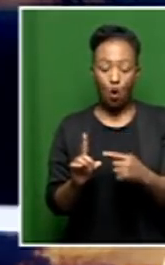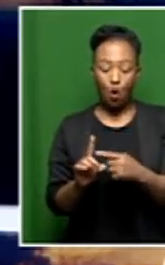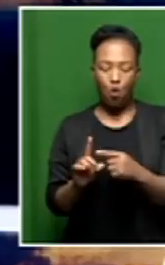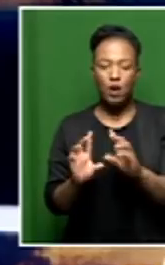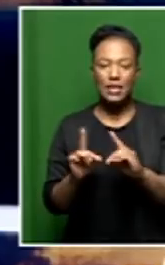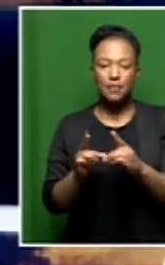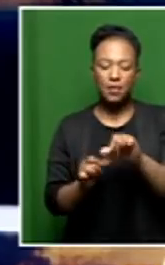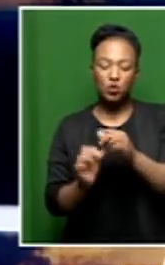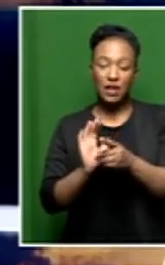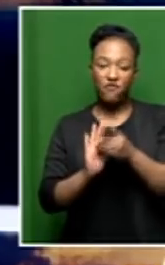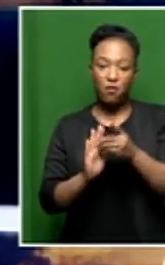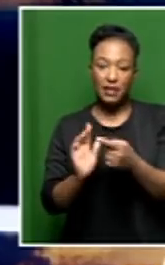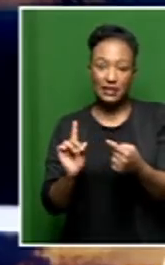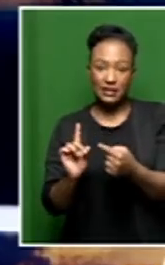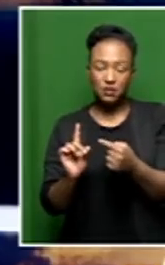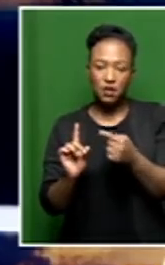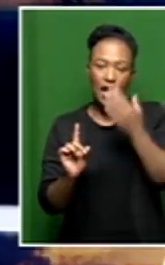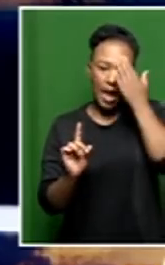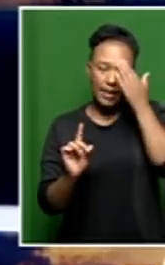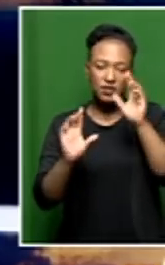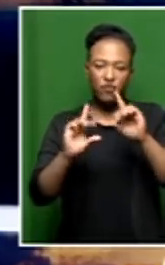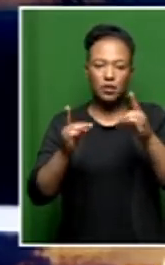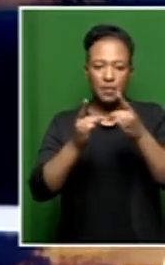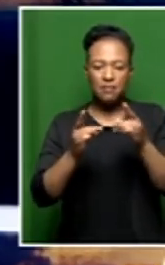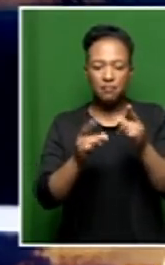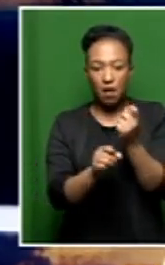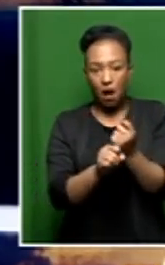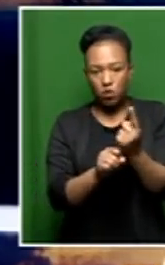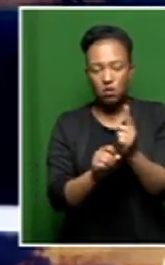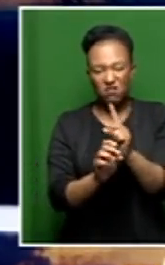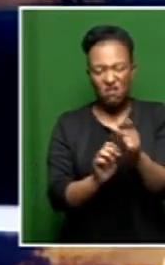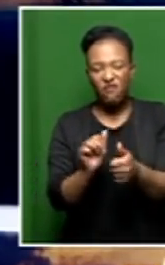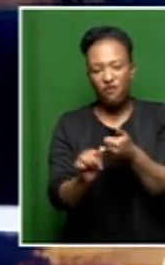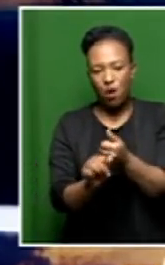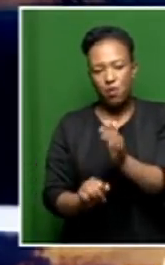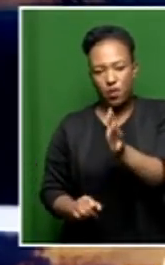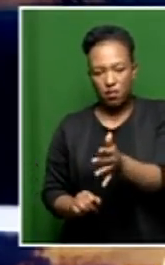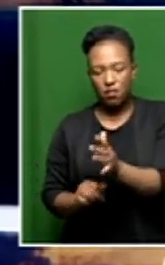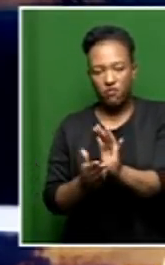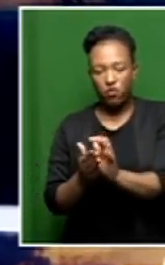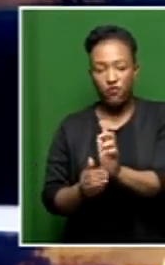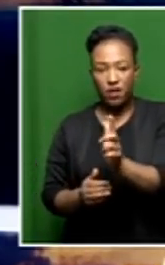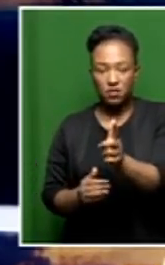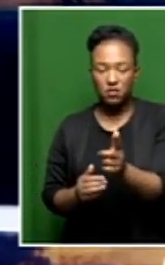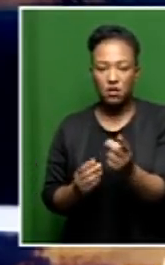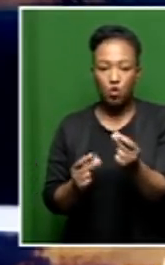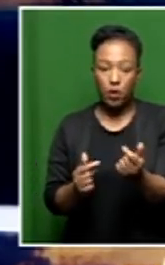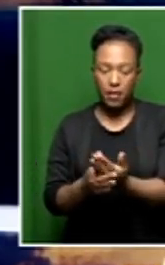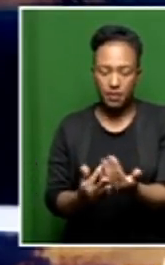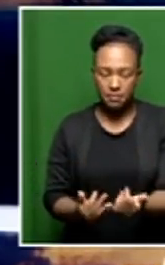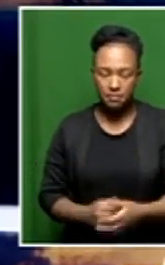Tembeni Mklongo, and the head of department in Gauteng. And we'll follow up on the story, of course, at a later stage. Let's take a quick break here